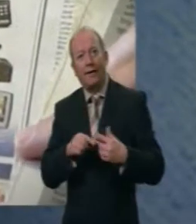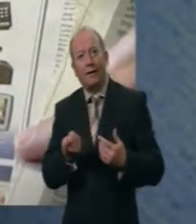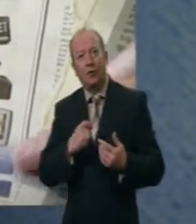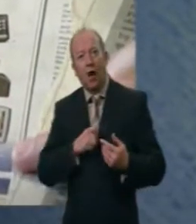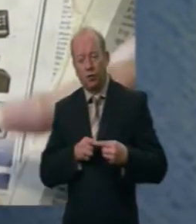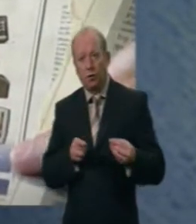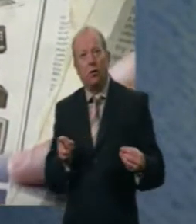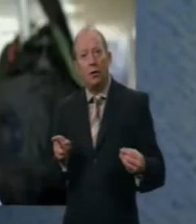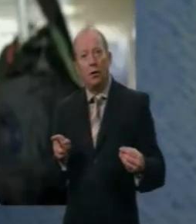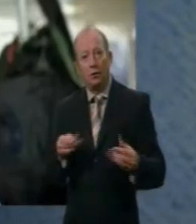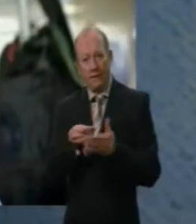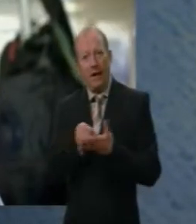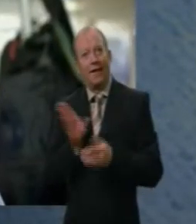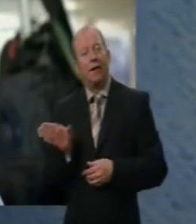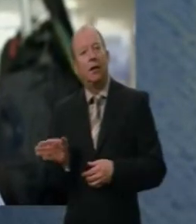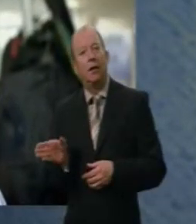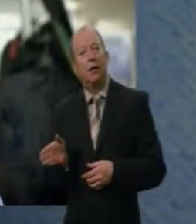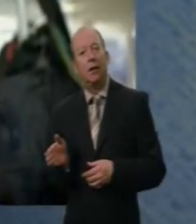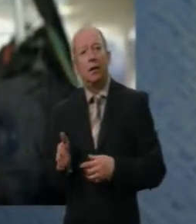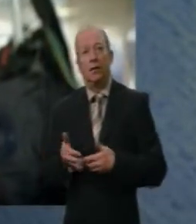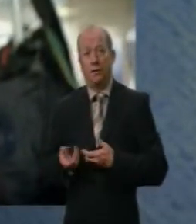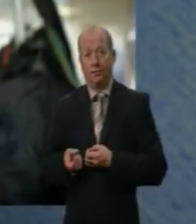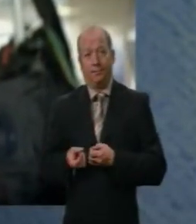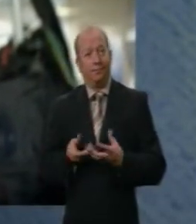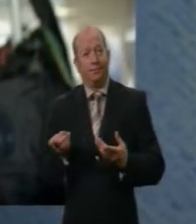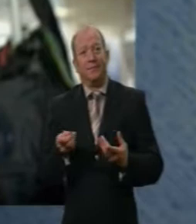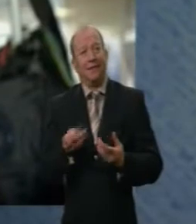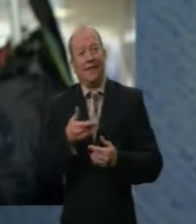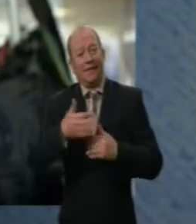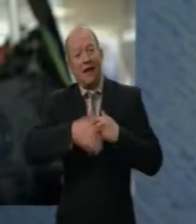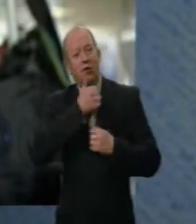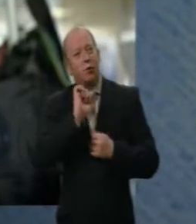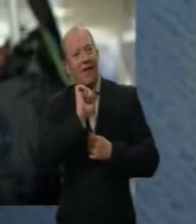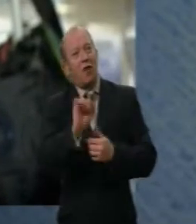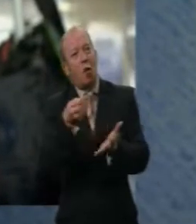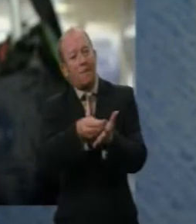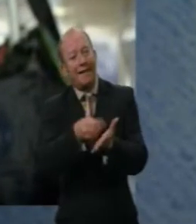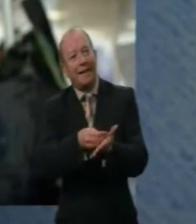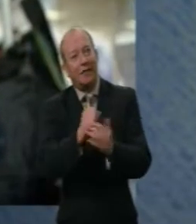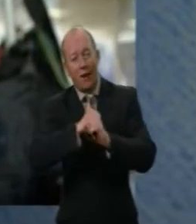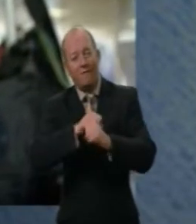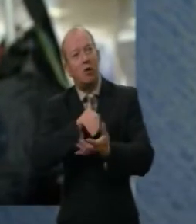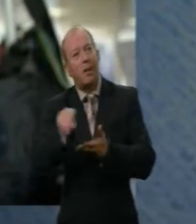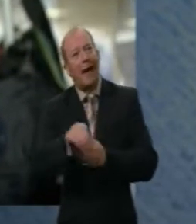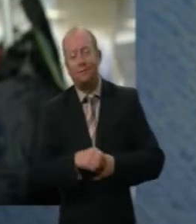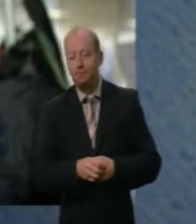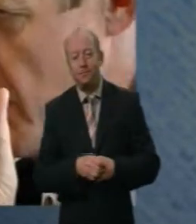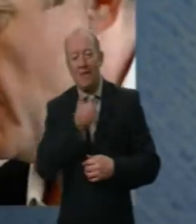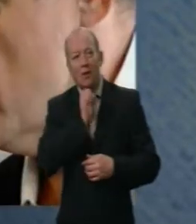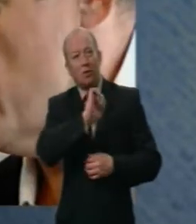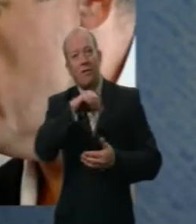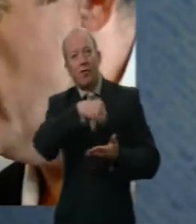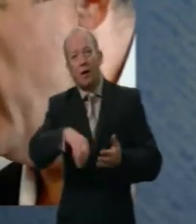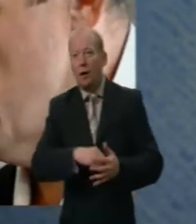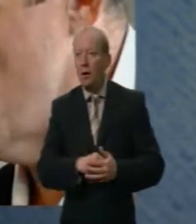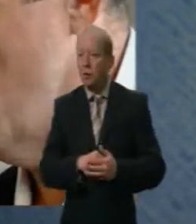traders obviously never had to dip into their own pockets to actually pay for any of these ads. They just used all these credit cards. So the Parsley Express UK is actually quite a small